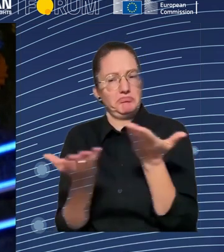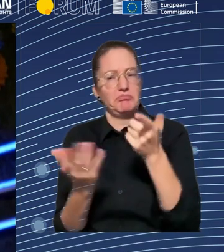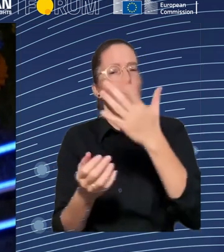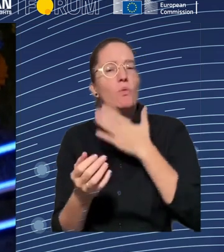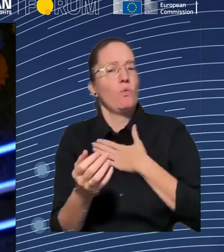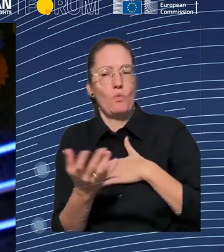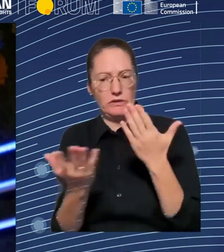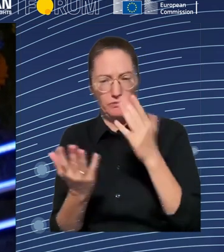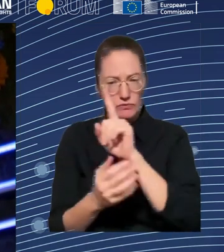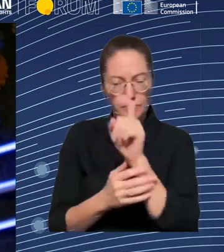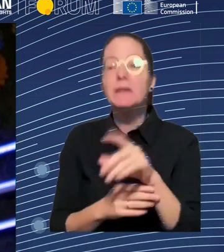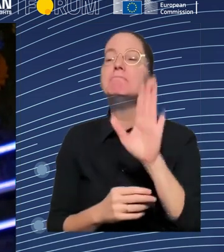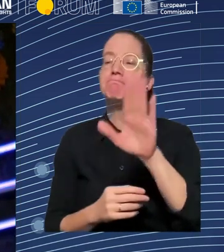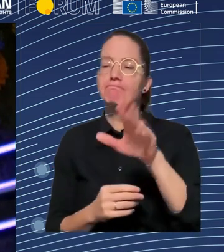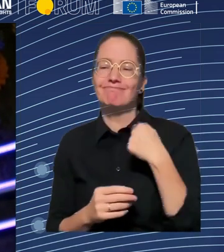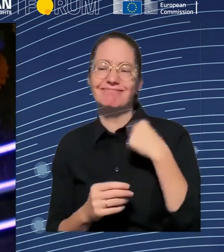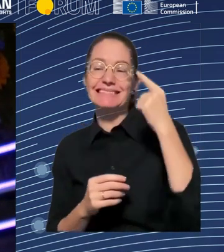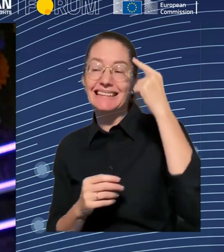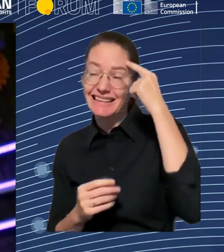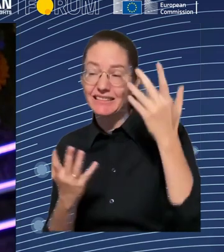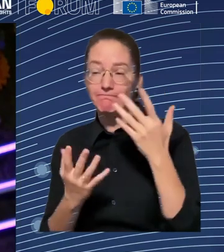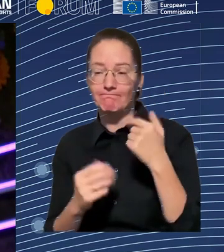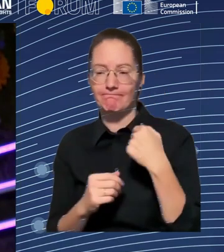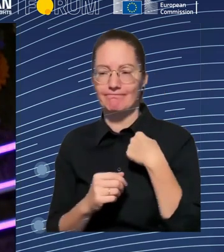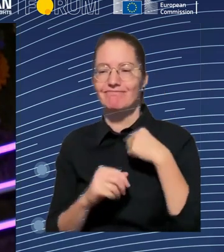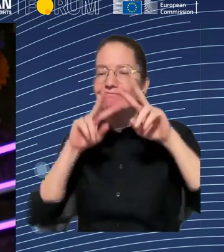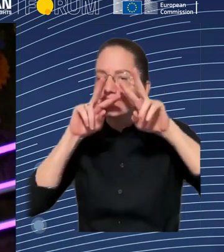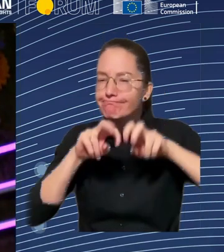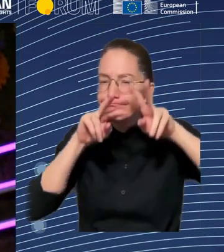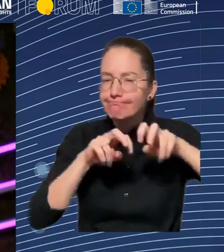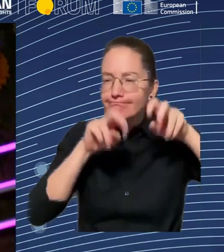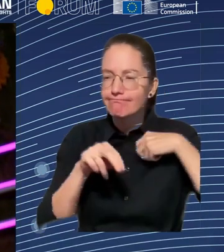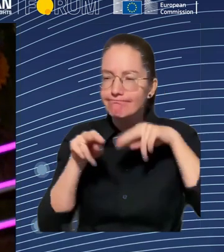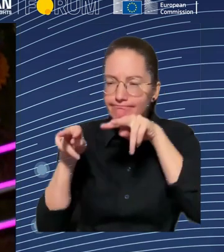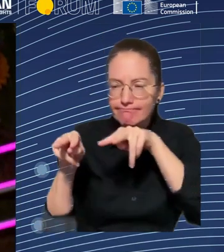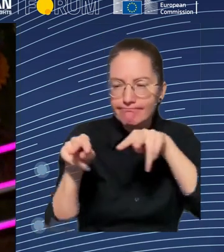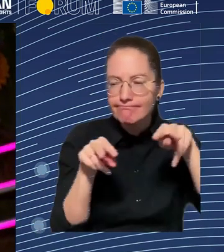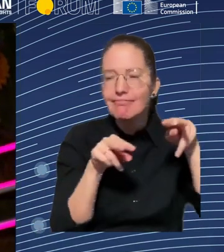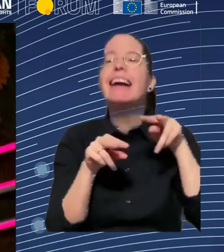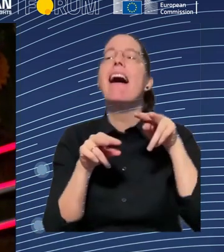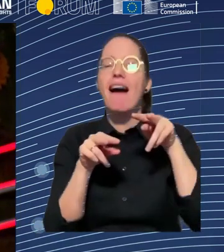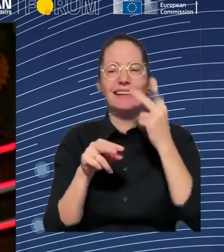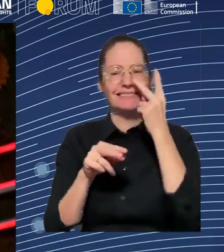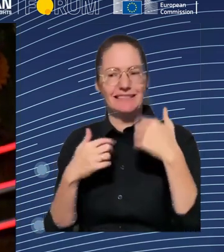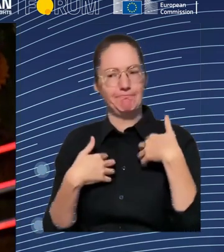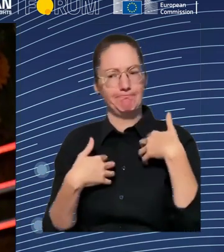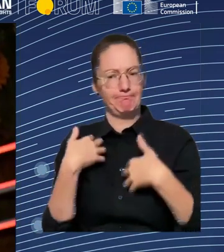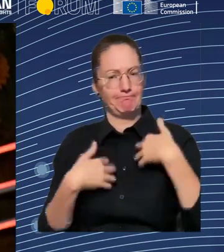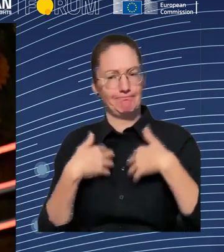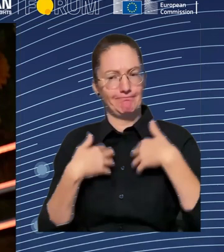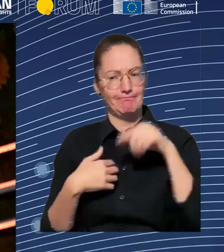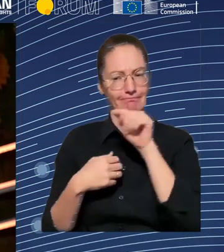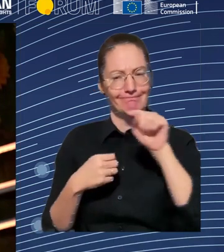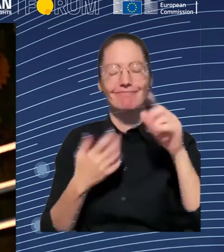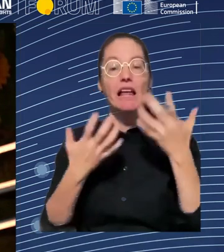kind of like the short answer was that they haven't thought about the question of becoming a union member